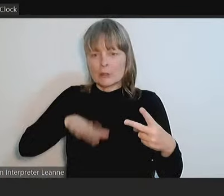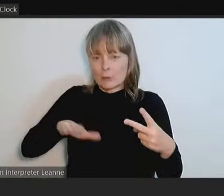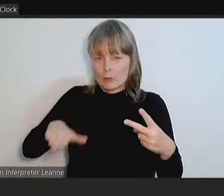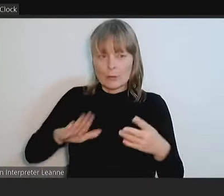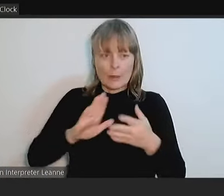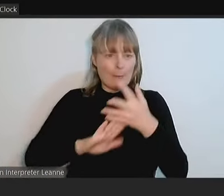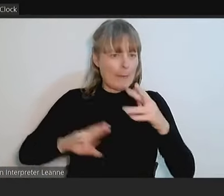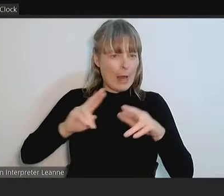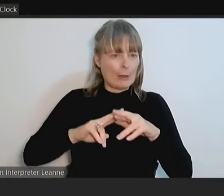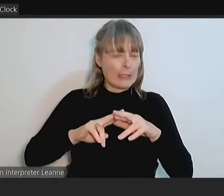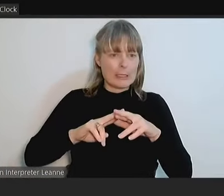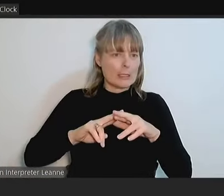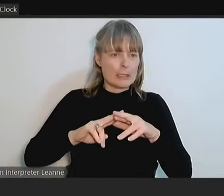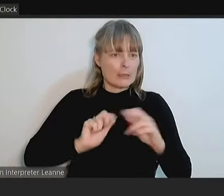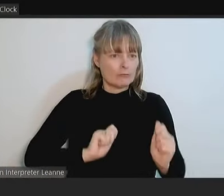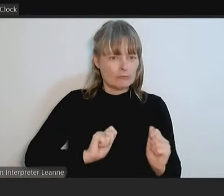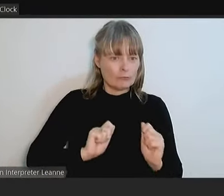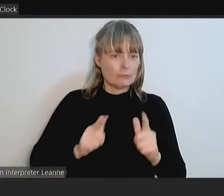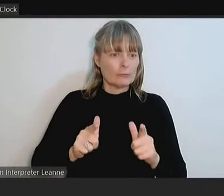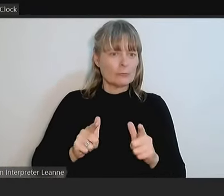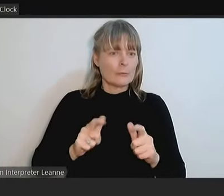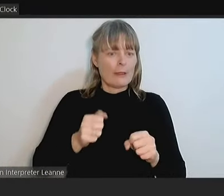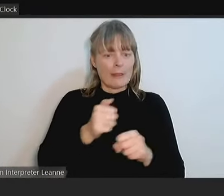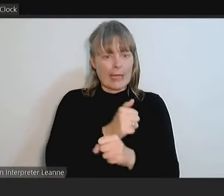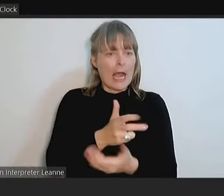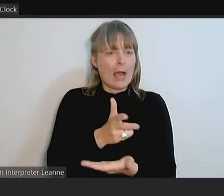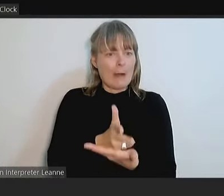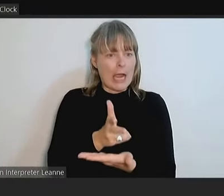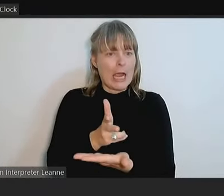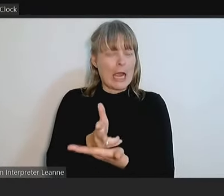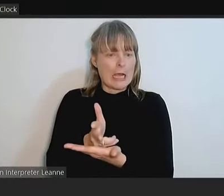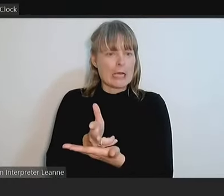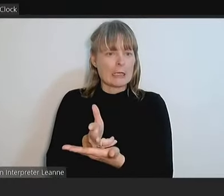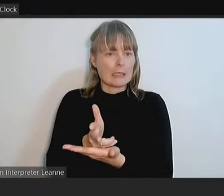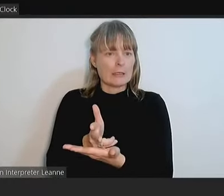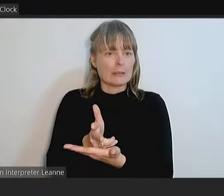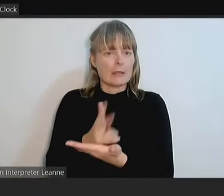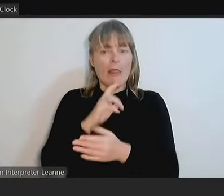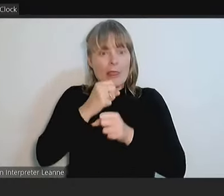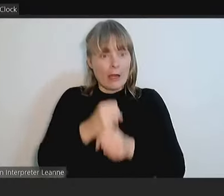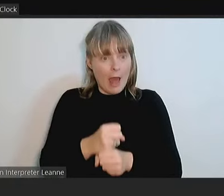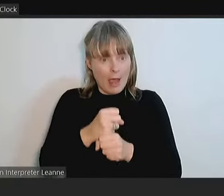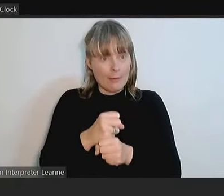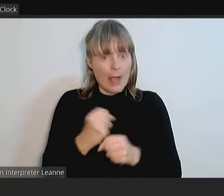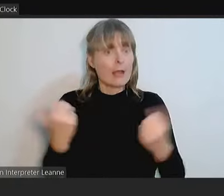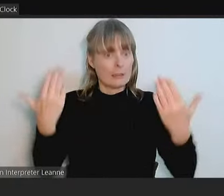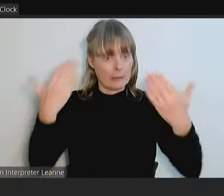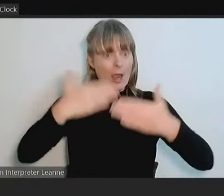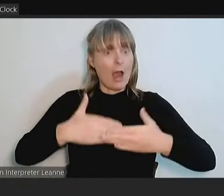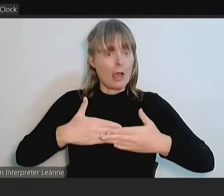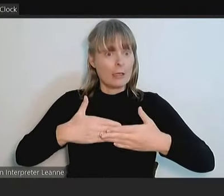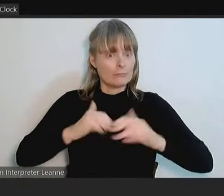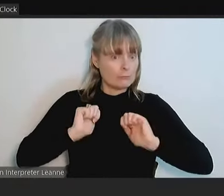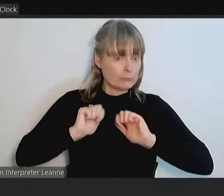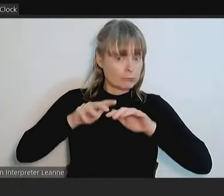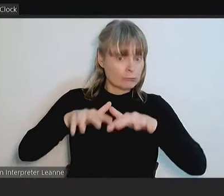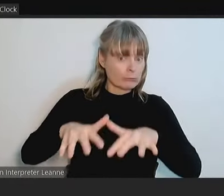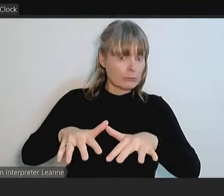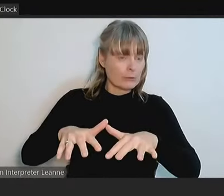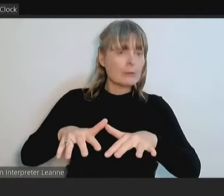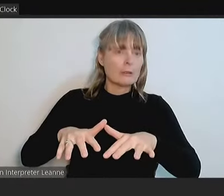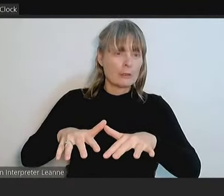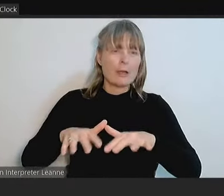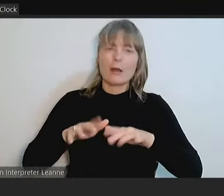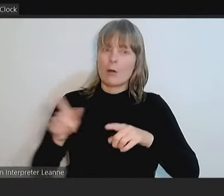the car park or the club in the evenings and have expressed a lot of